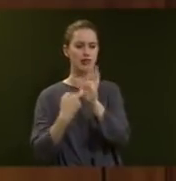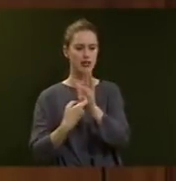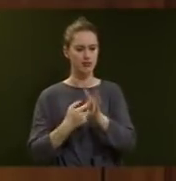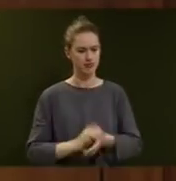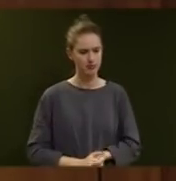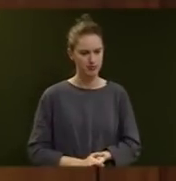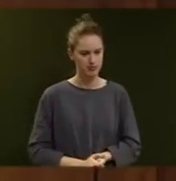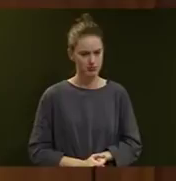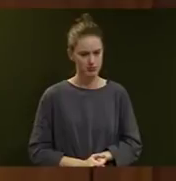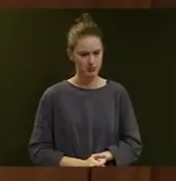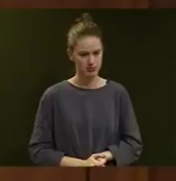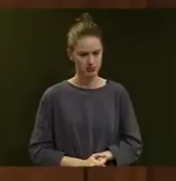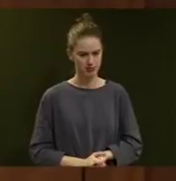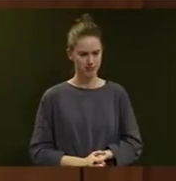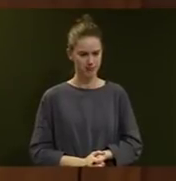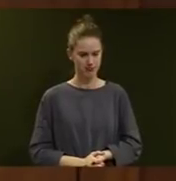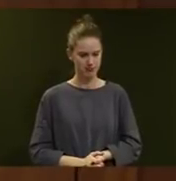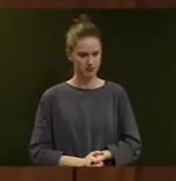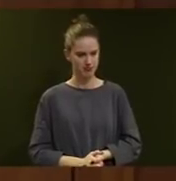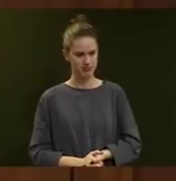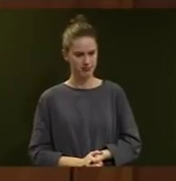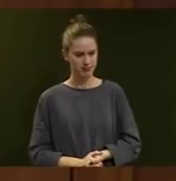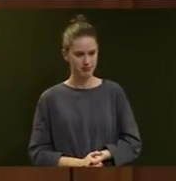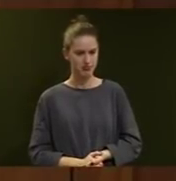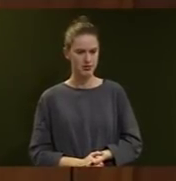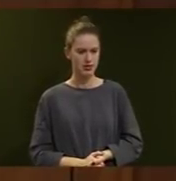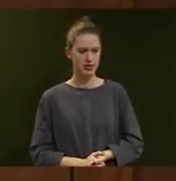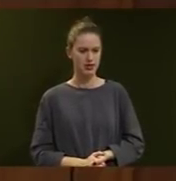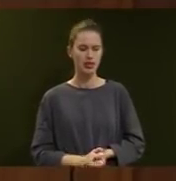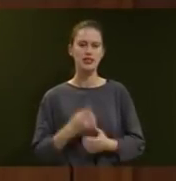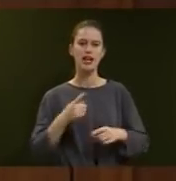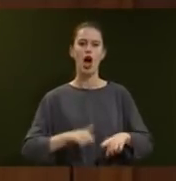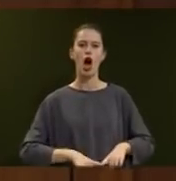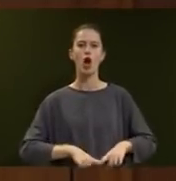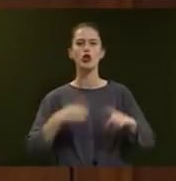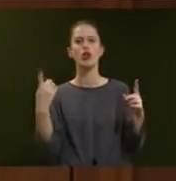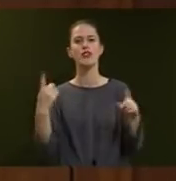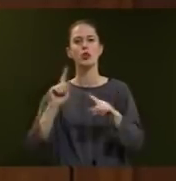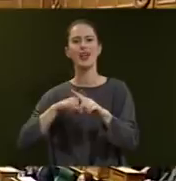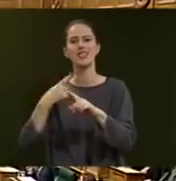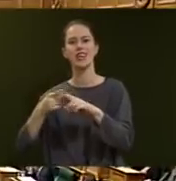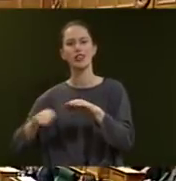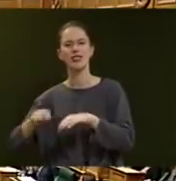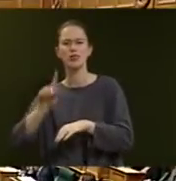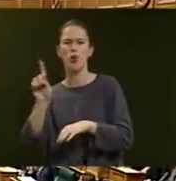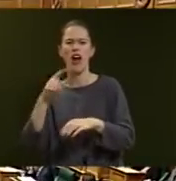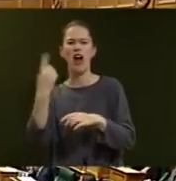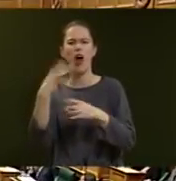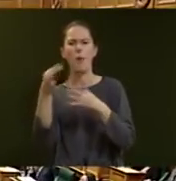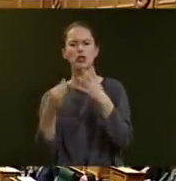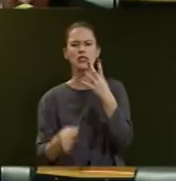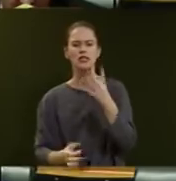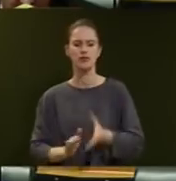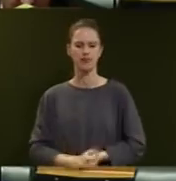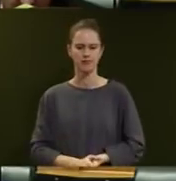What alternatives are there to excise increases? Mr Speaker,